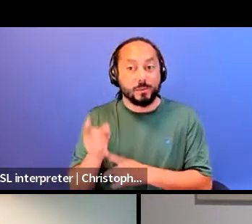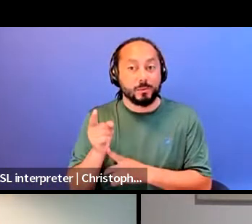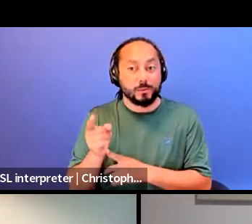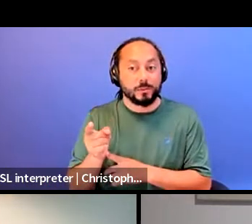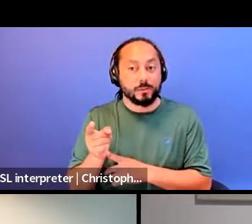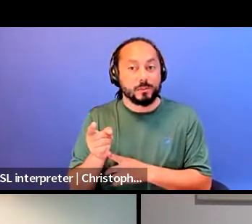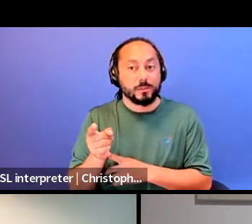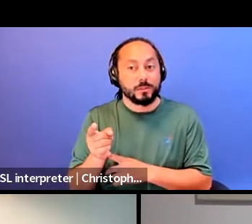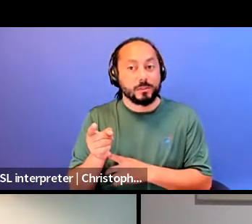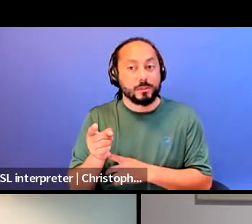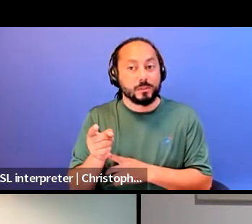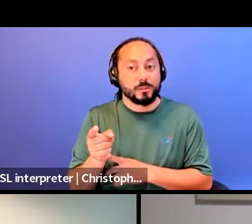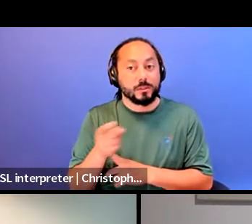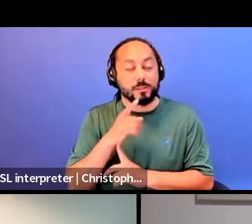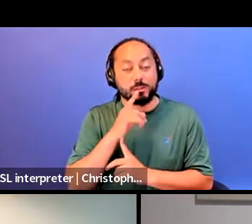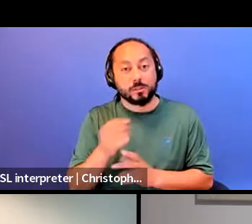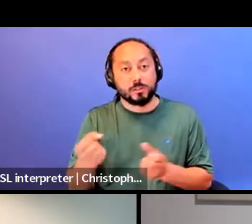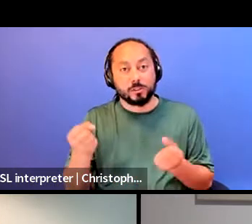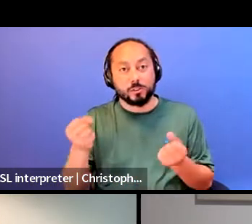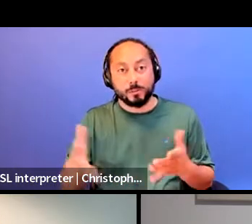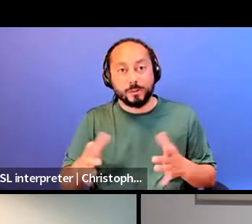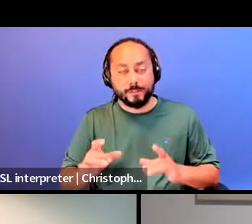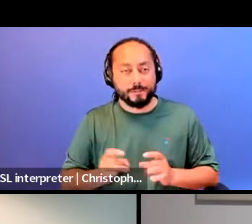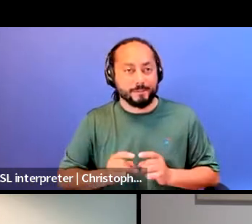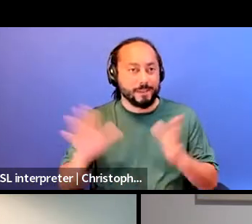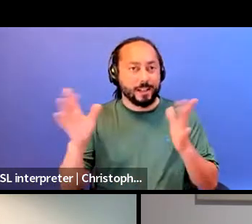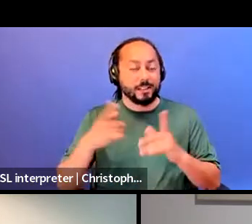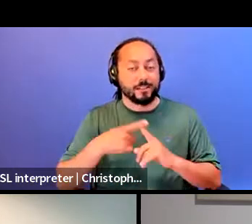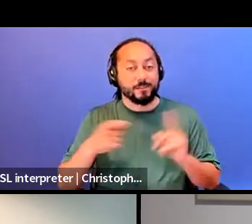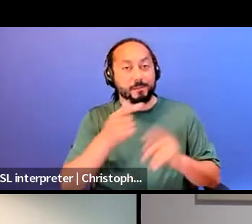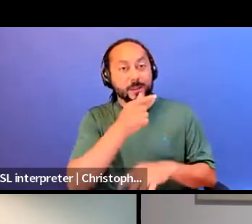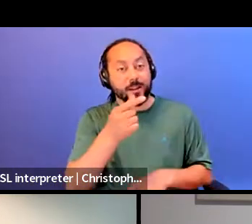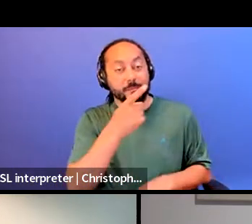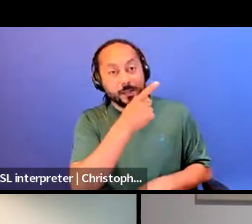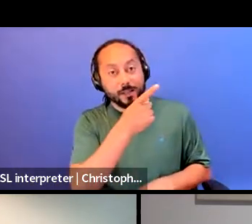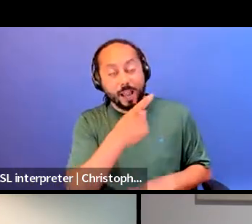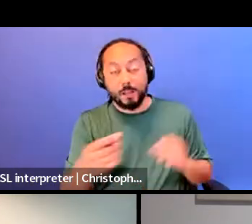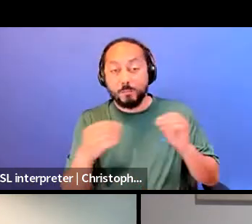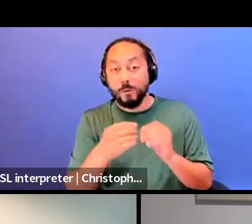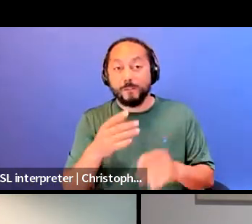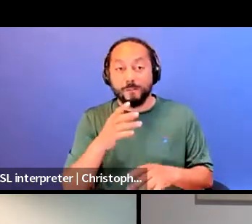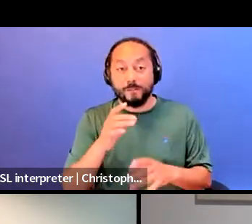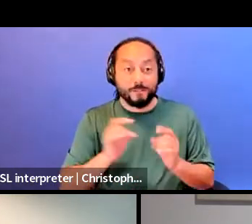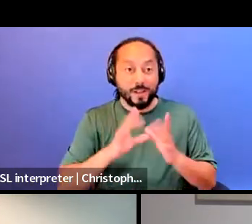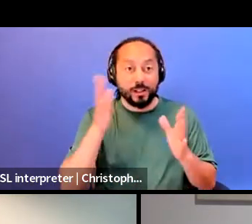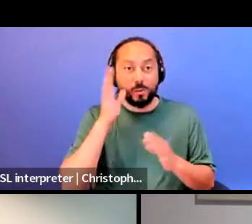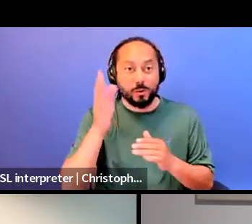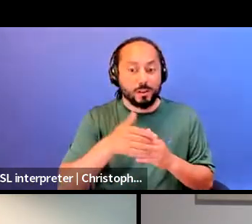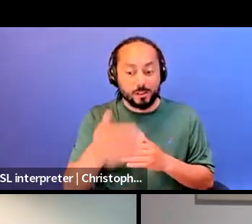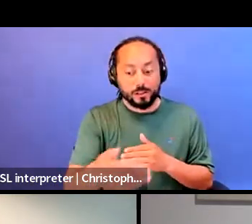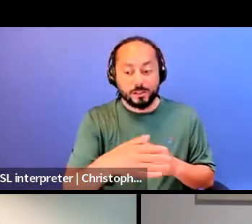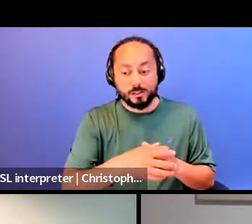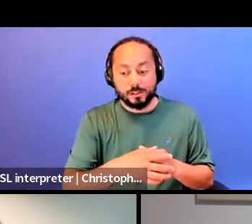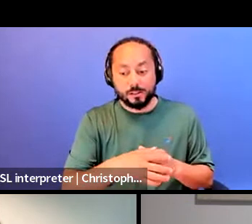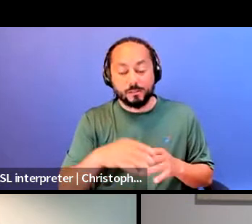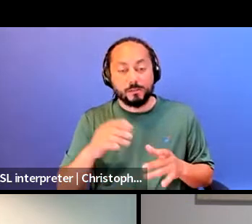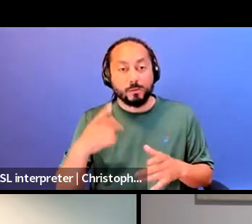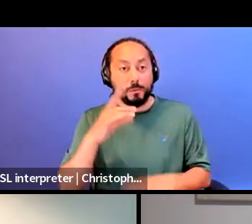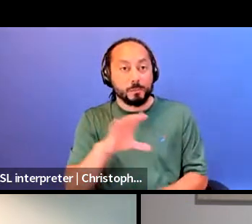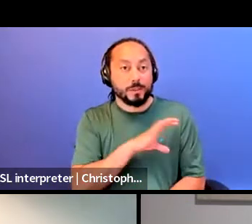is so much violence from the state and more violence to come from the deployment of policing and security.